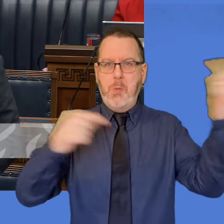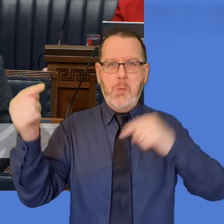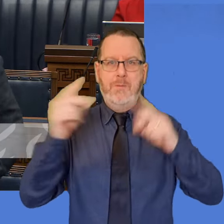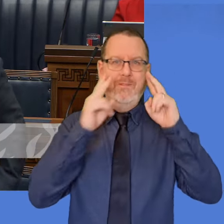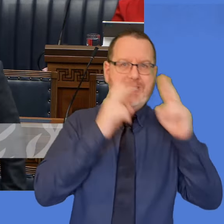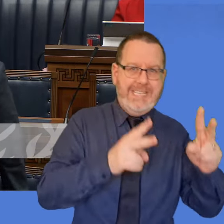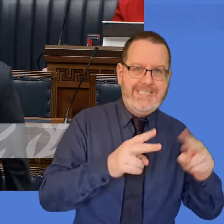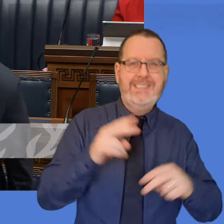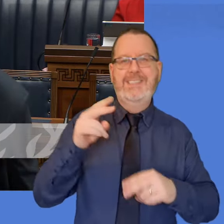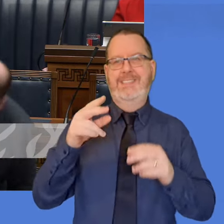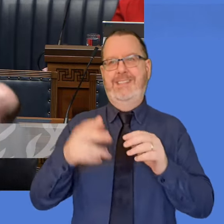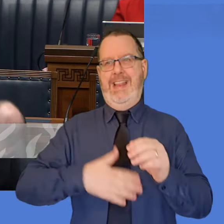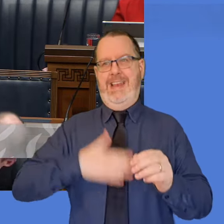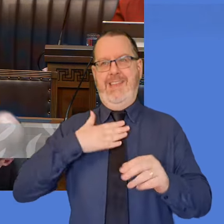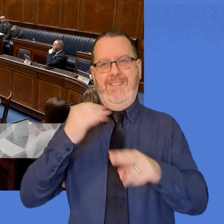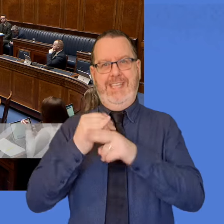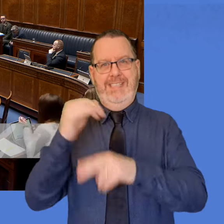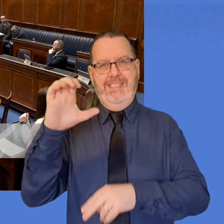employment opportunities.